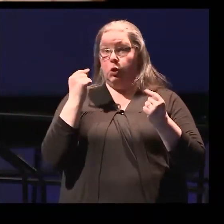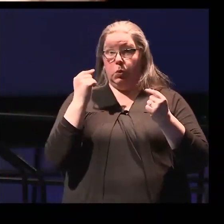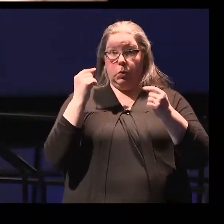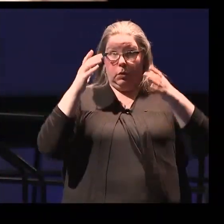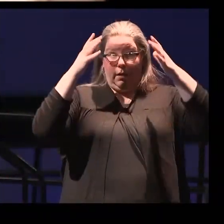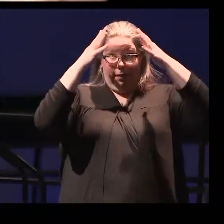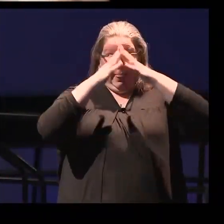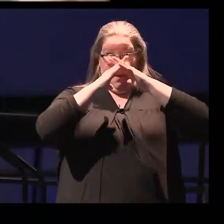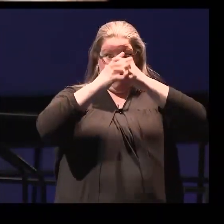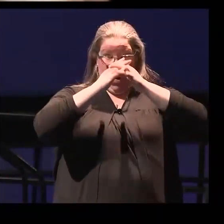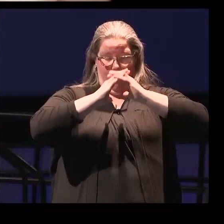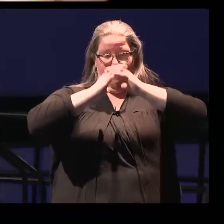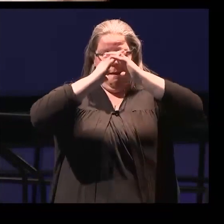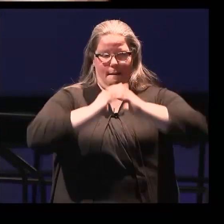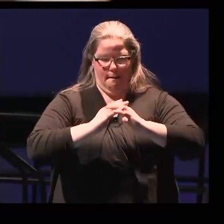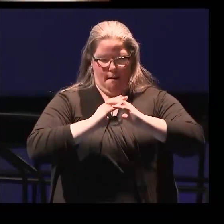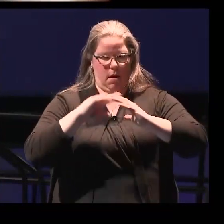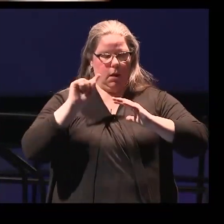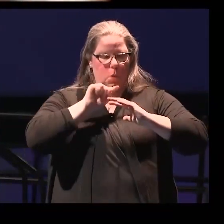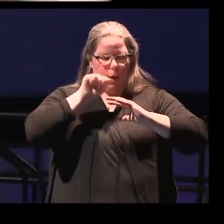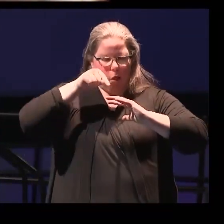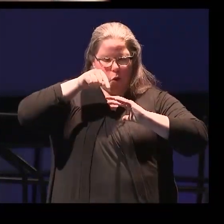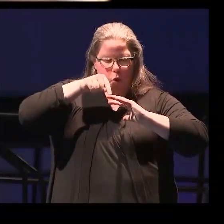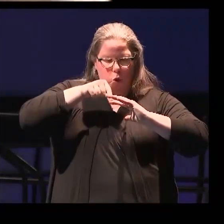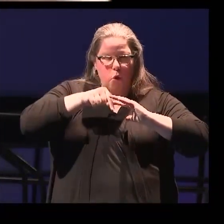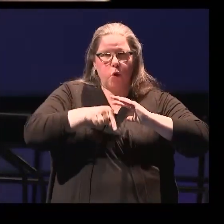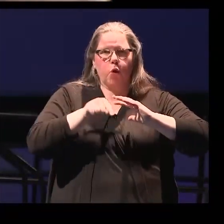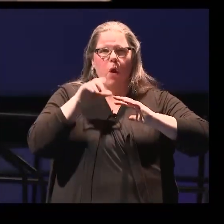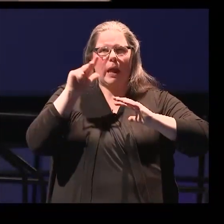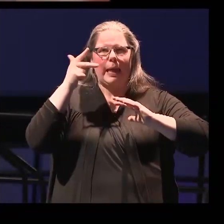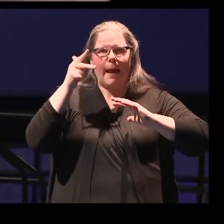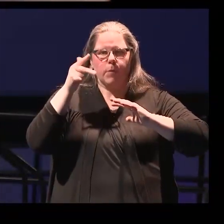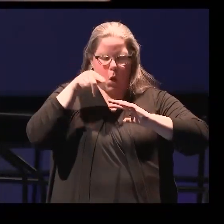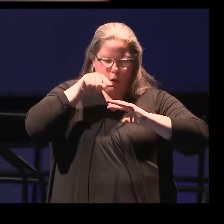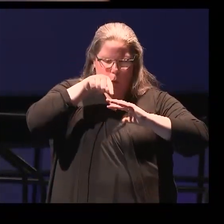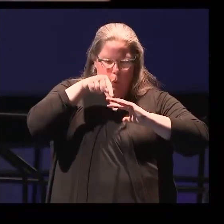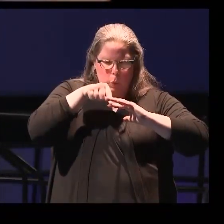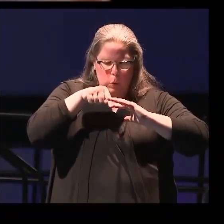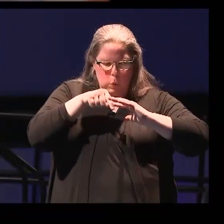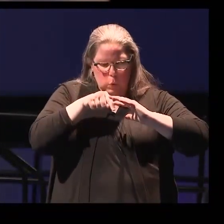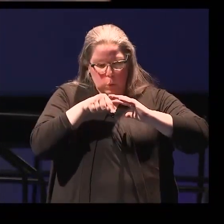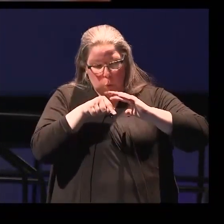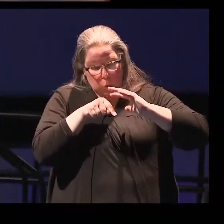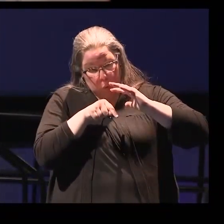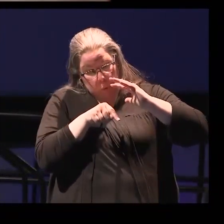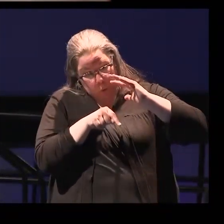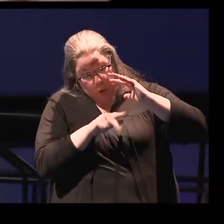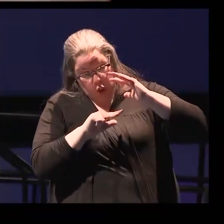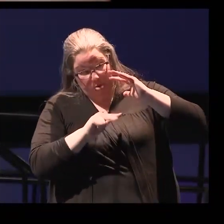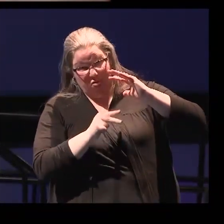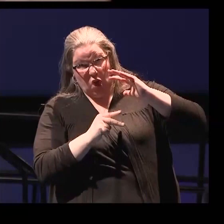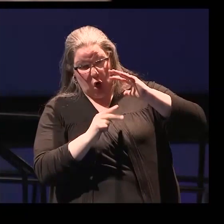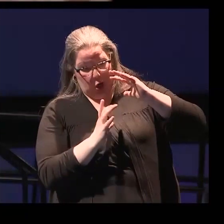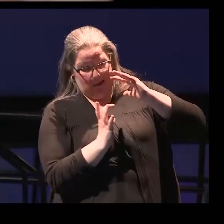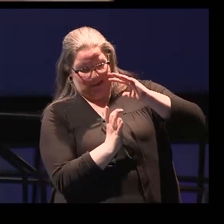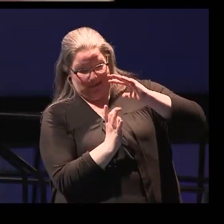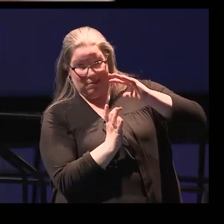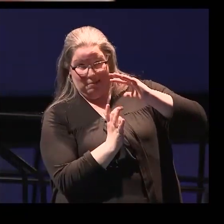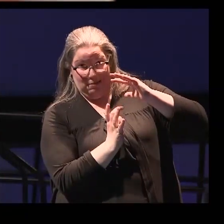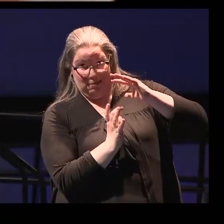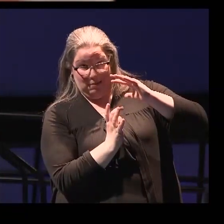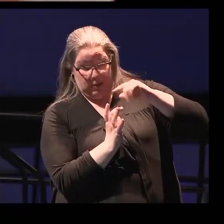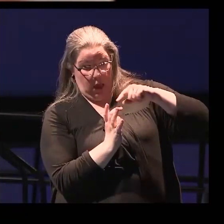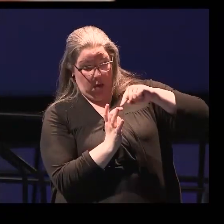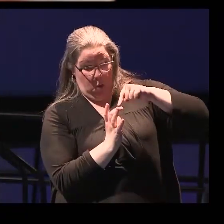Then we navigate our way into the third ventricle and towards the floor of the third ventricle. When we're down there, we then